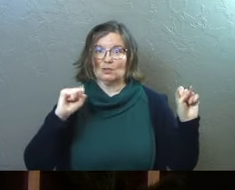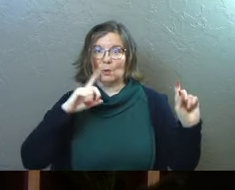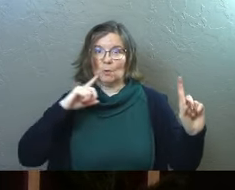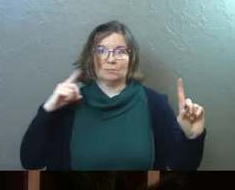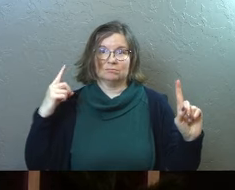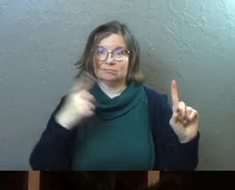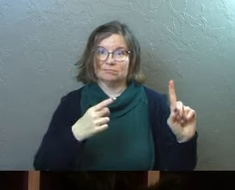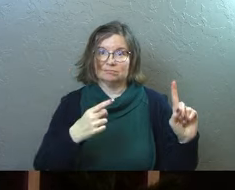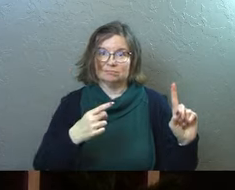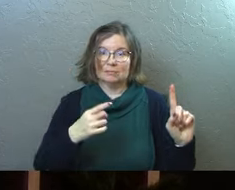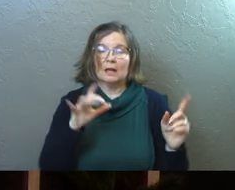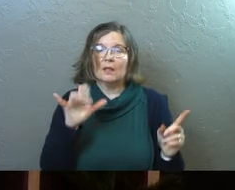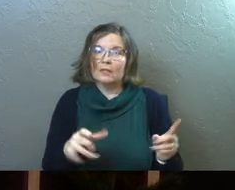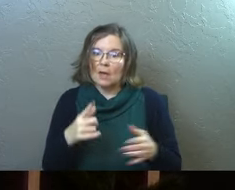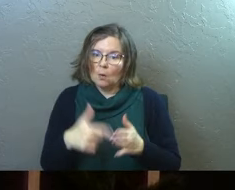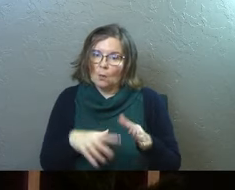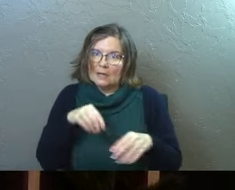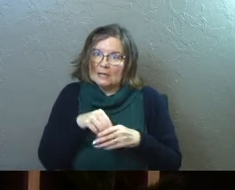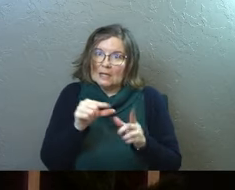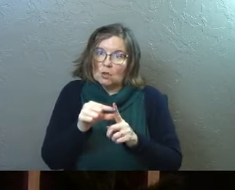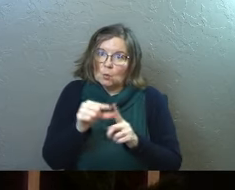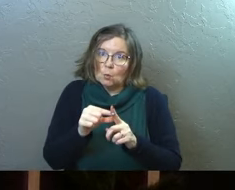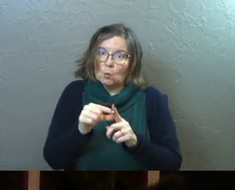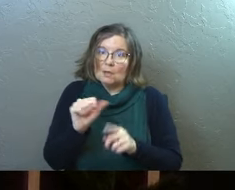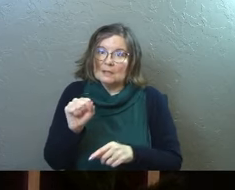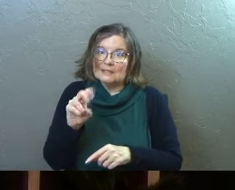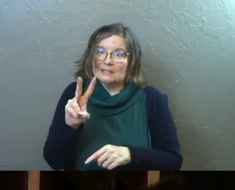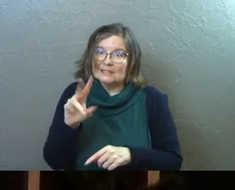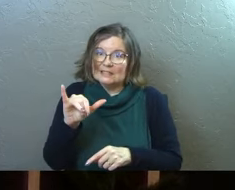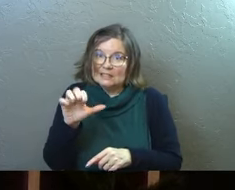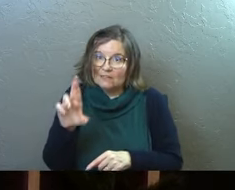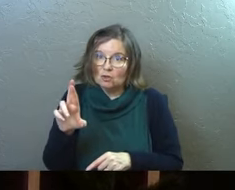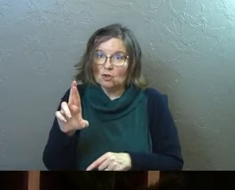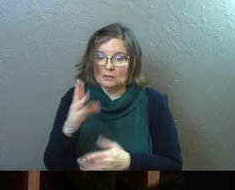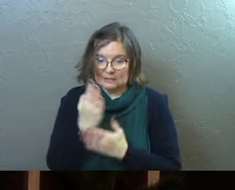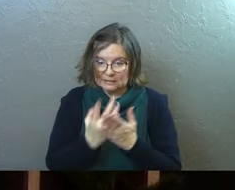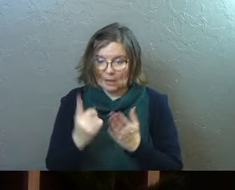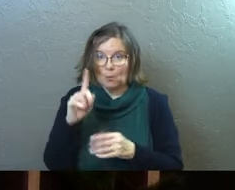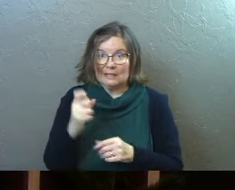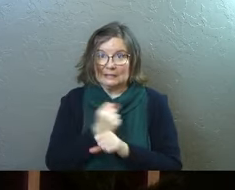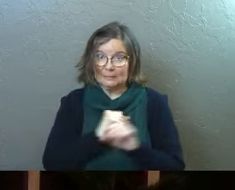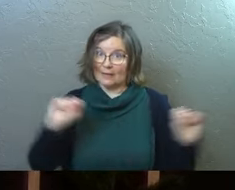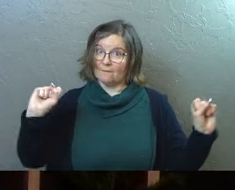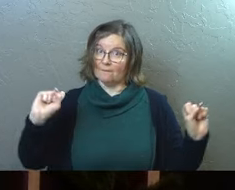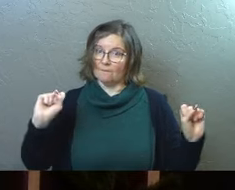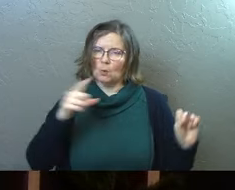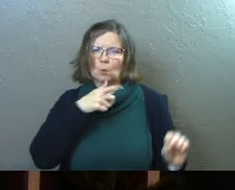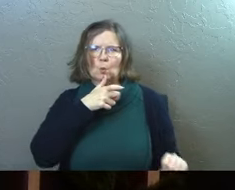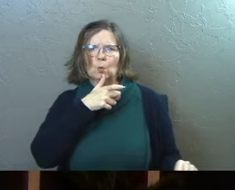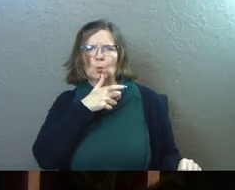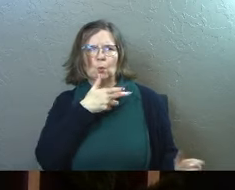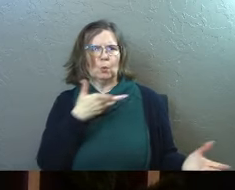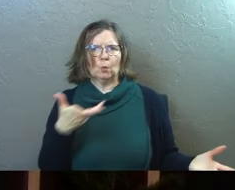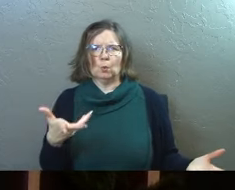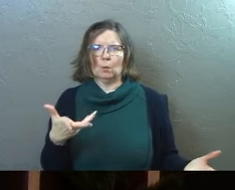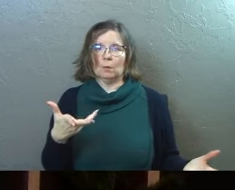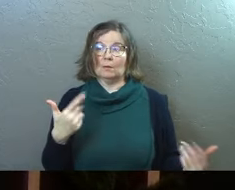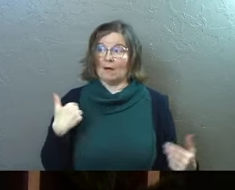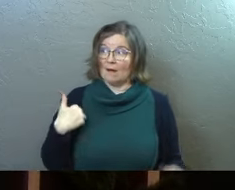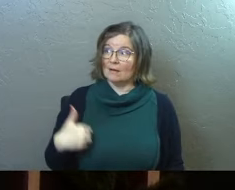right? Like that's what's in the word savior. Somebody needs saving. Who needs saving?